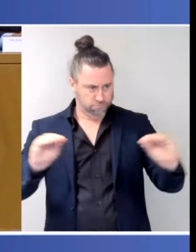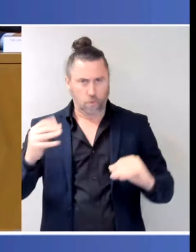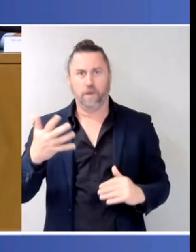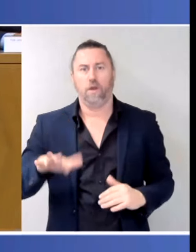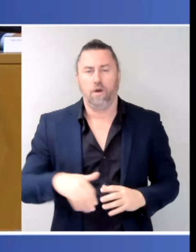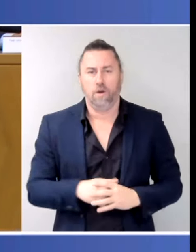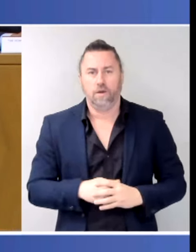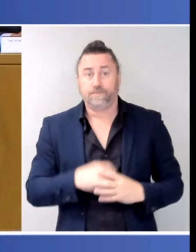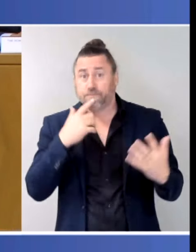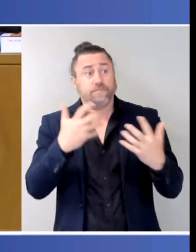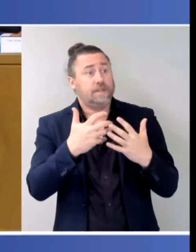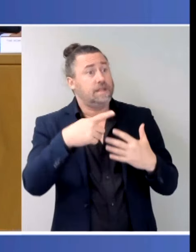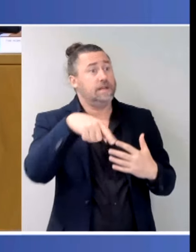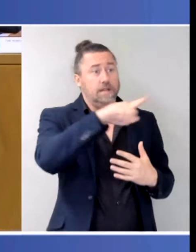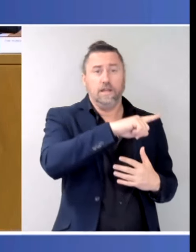in the rapid review.